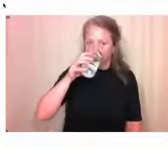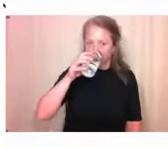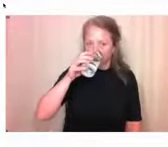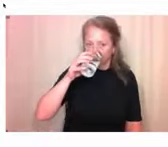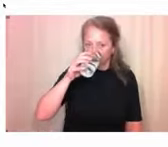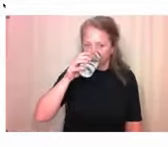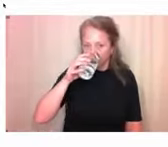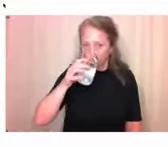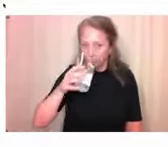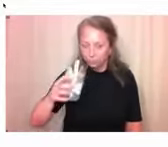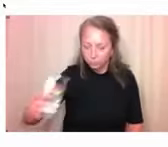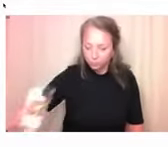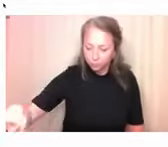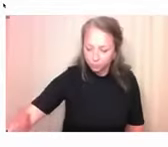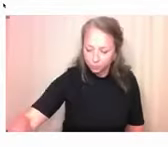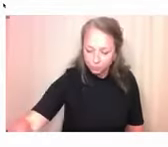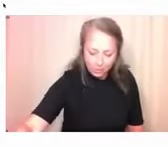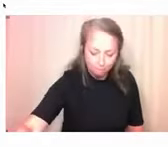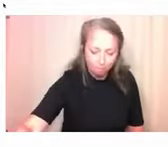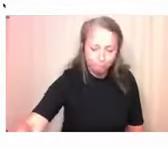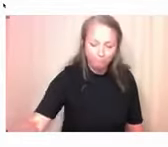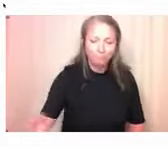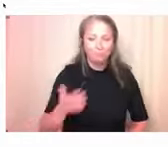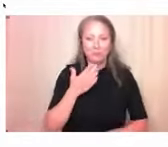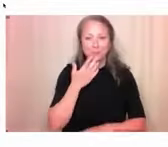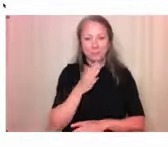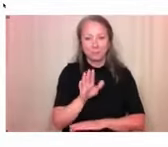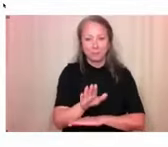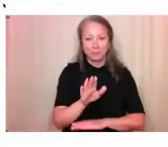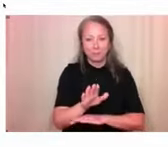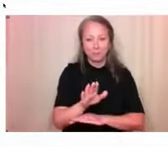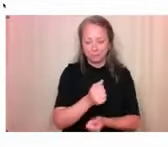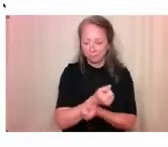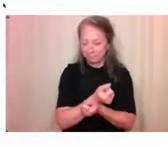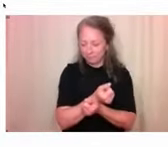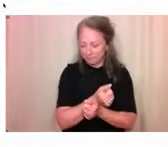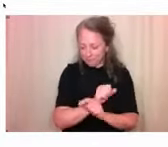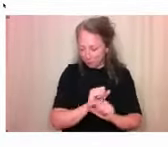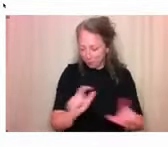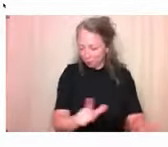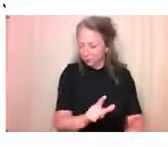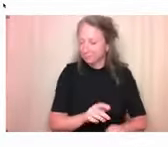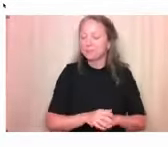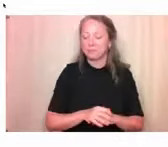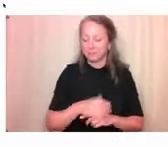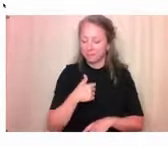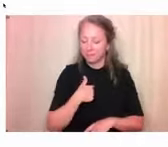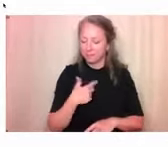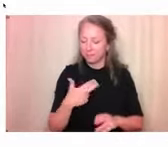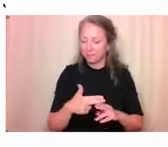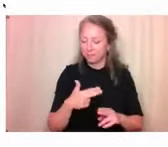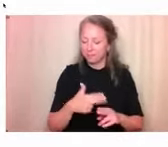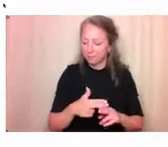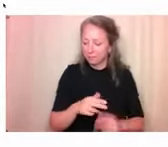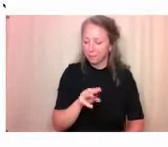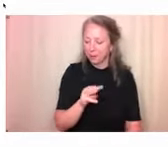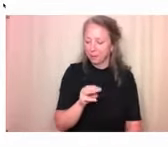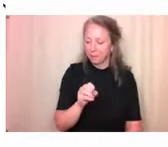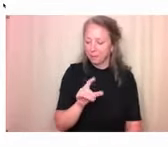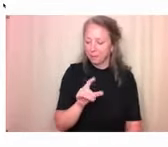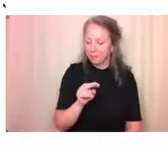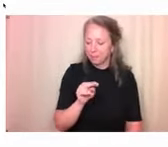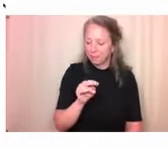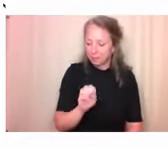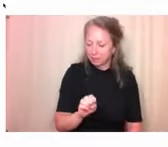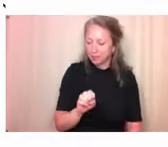Good afternoon, everyone. My name is Melanie Goodrich, and I am the Pre-Employment Support Navigator here at Reachability. Today, we are